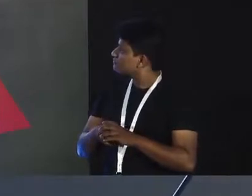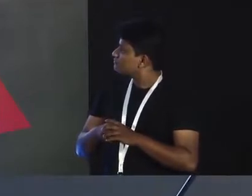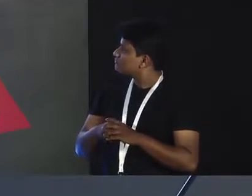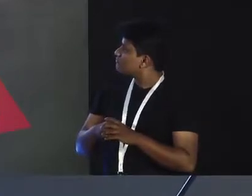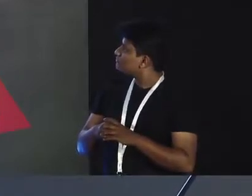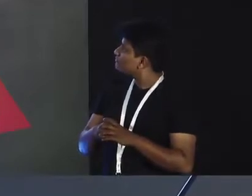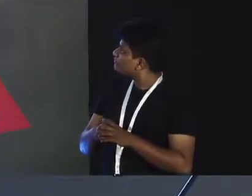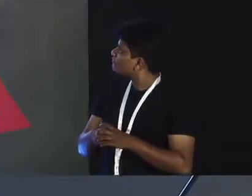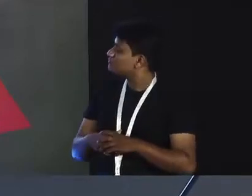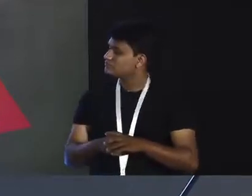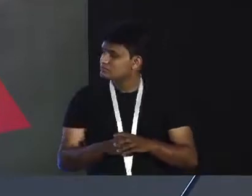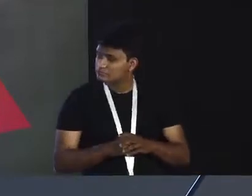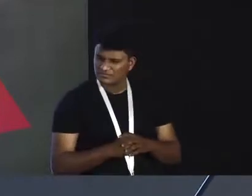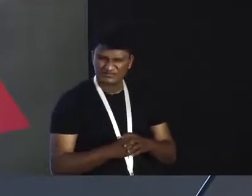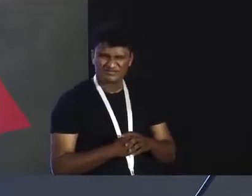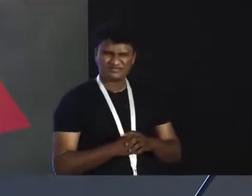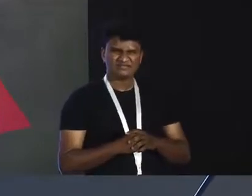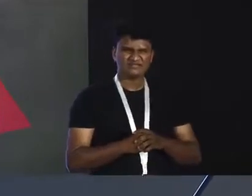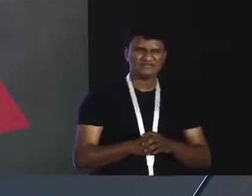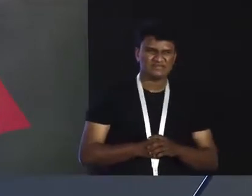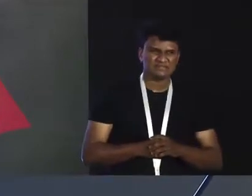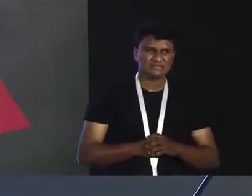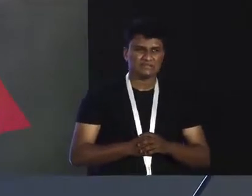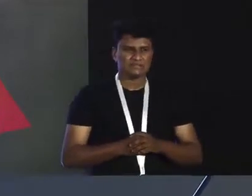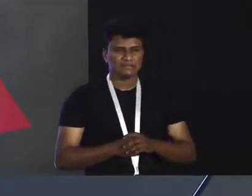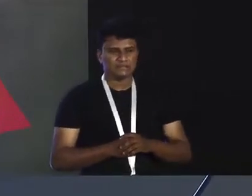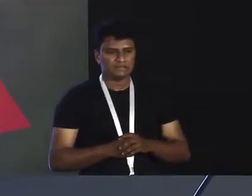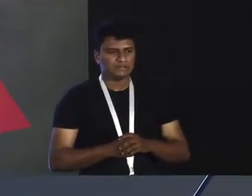I know, that sounds horrible. Reduce the volume.